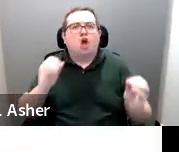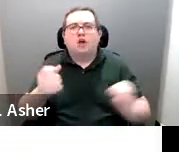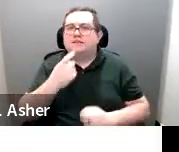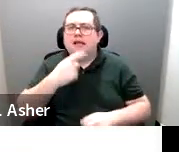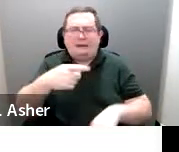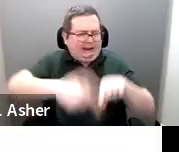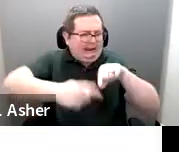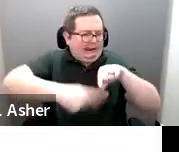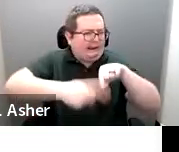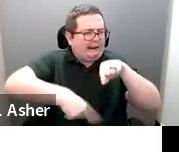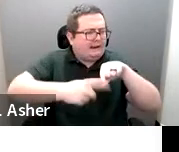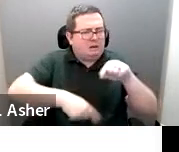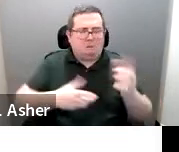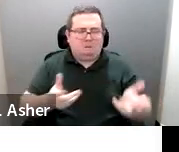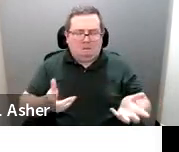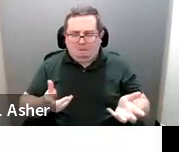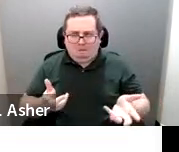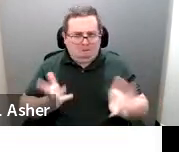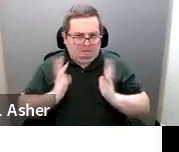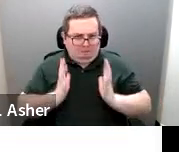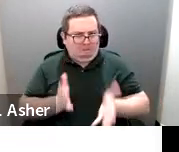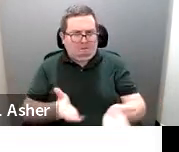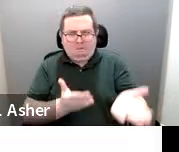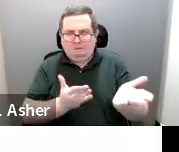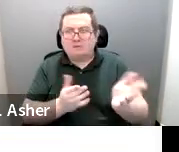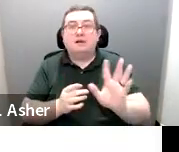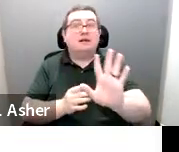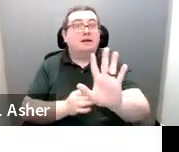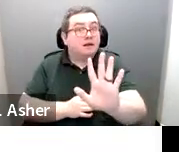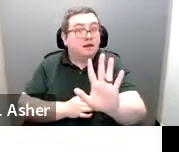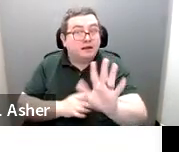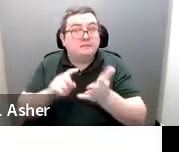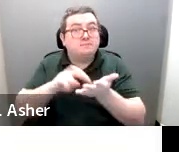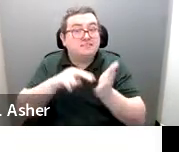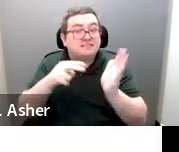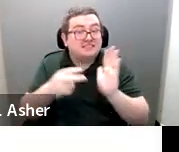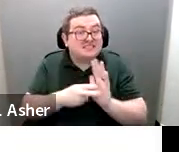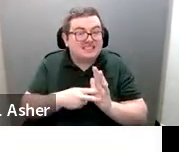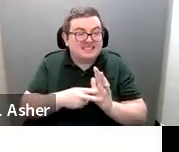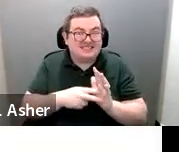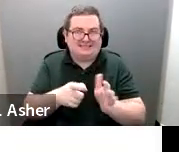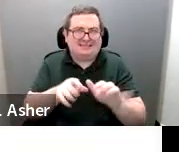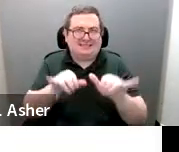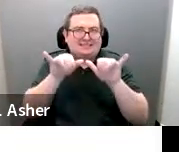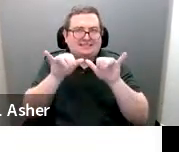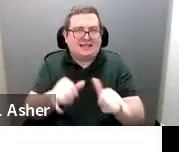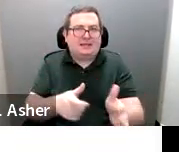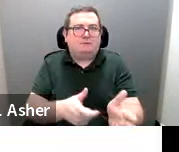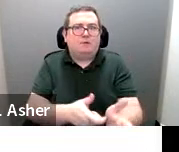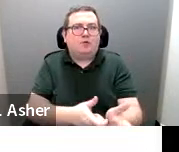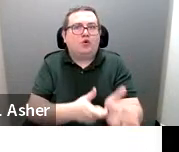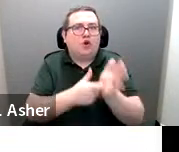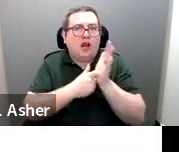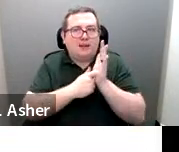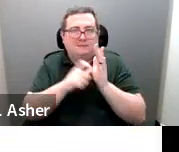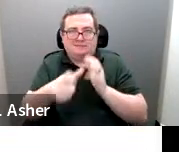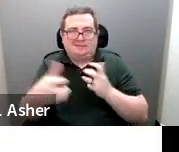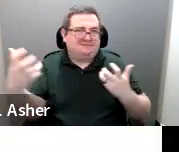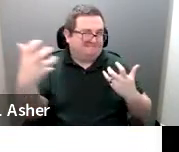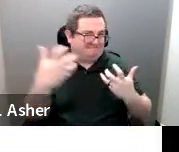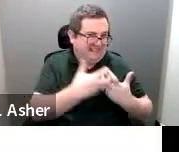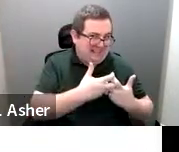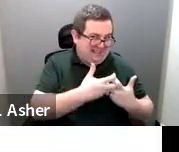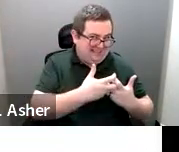saying that you can't do parallel parking. But all the exact same requirements that apply to